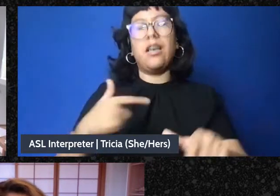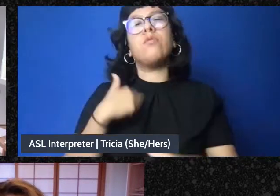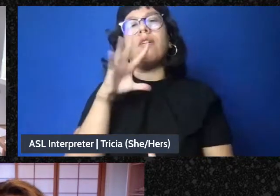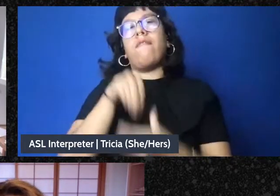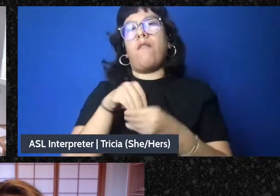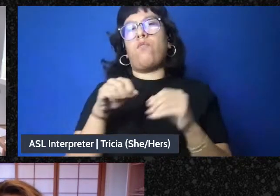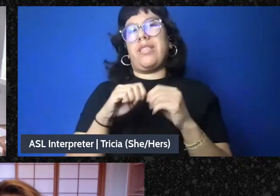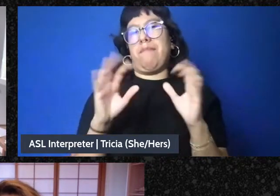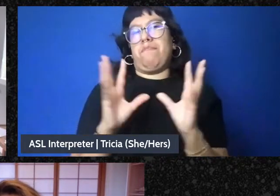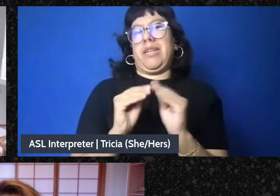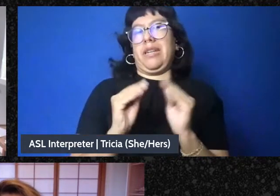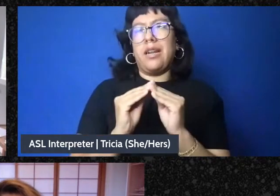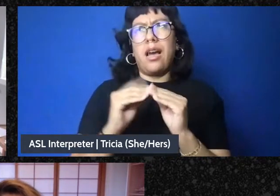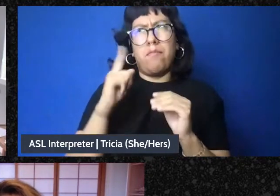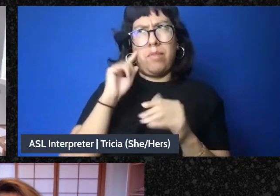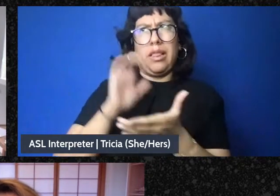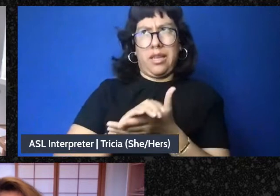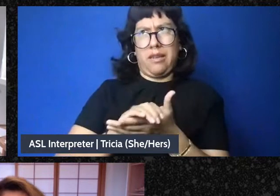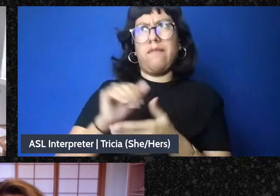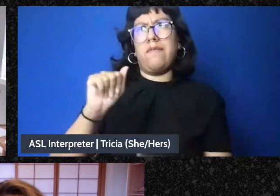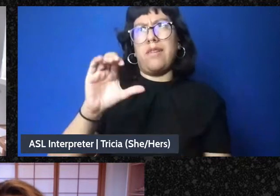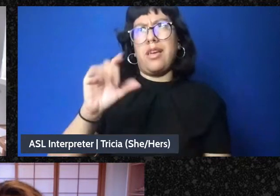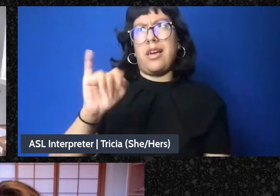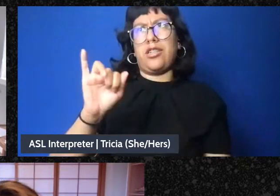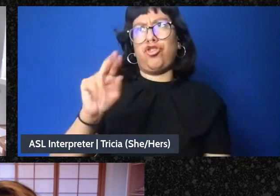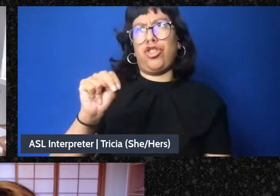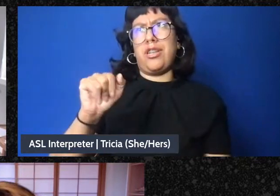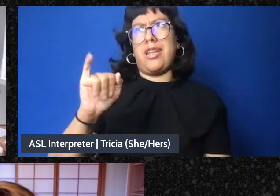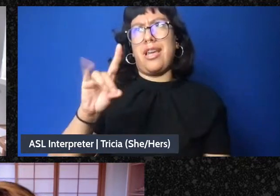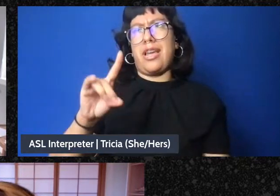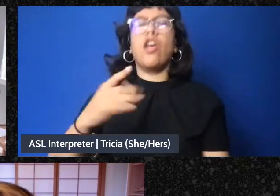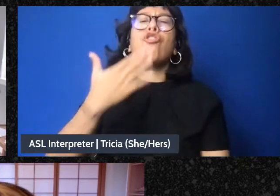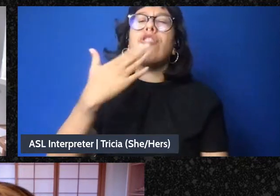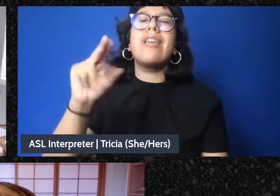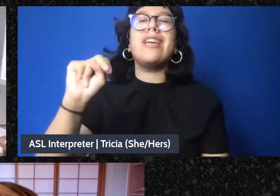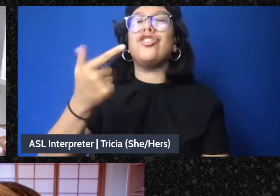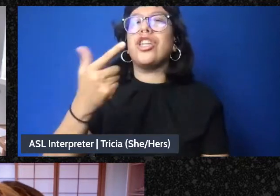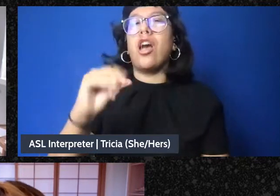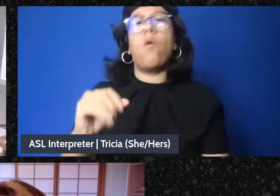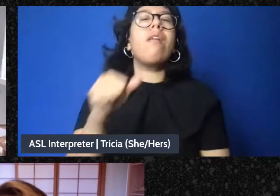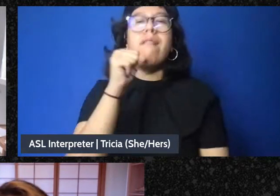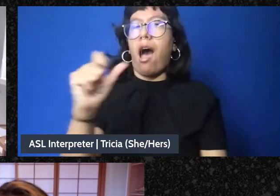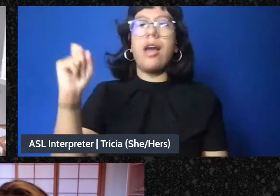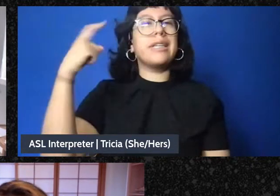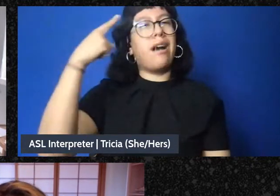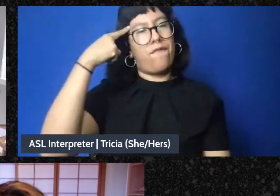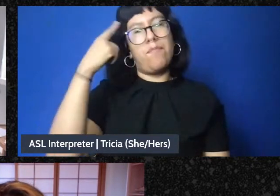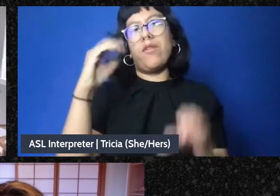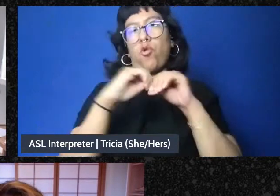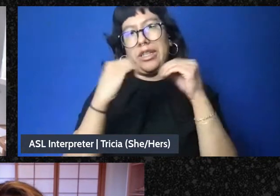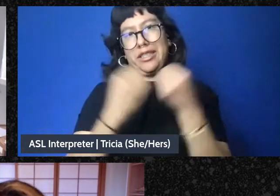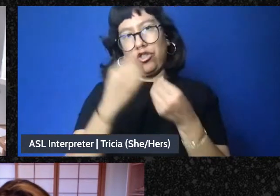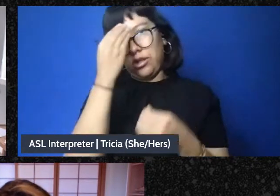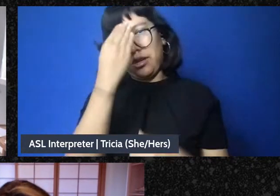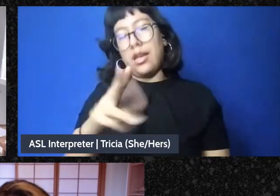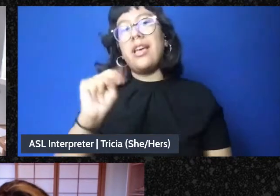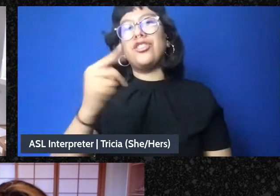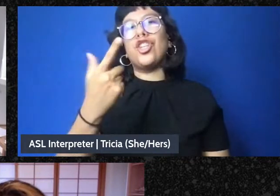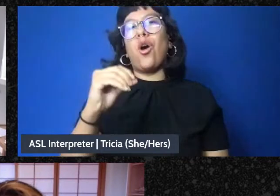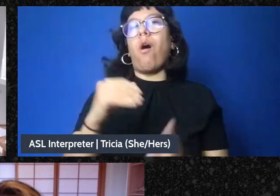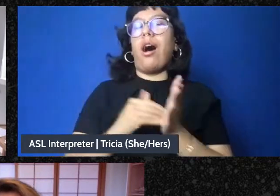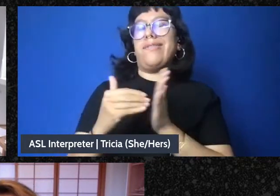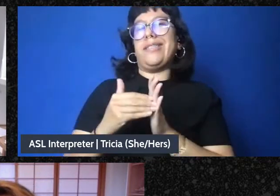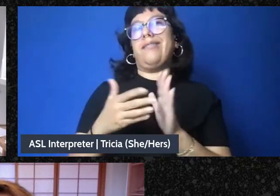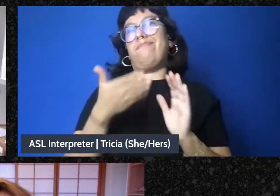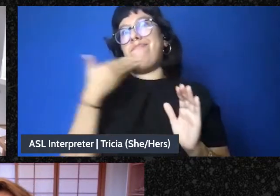ActionAid which I think is one of the really good NGOs. NGOs get a bad rap but they had brought and often